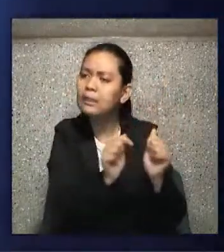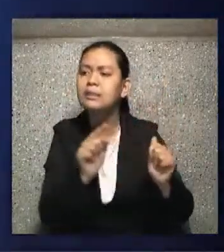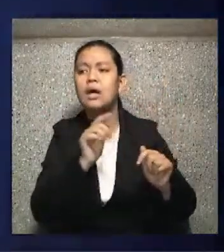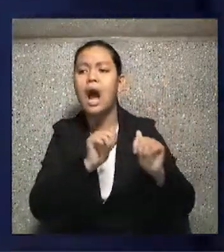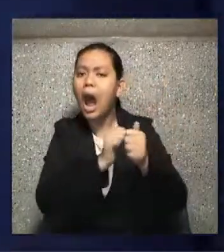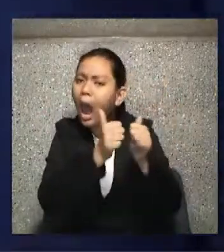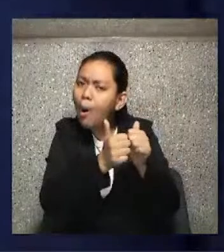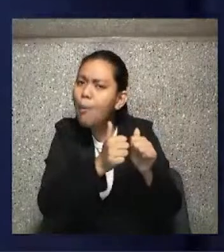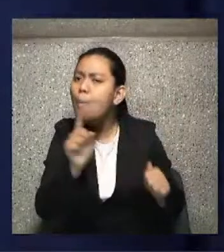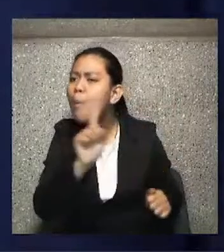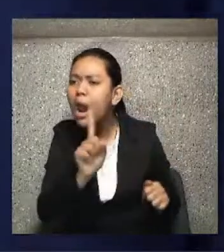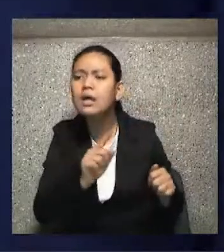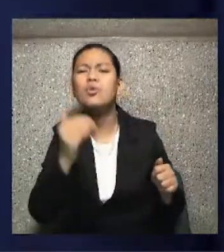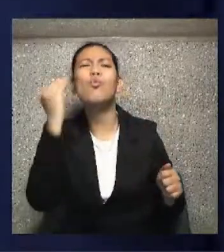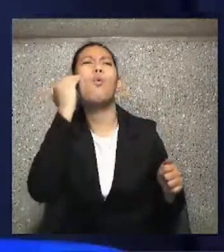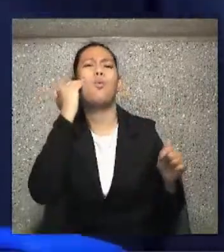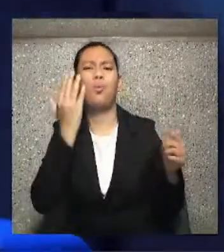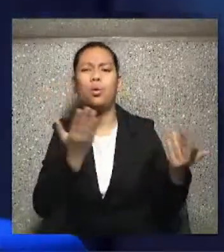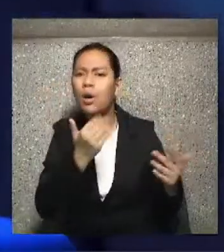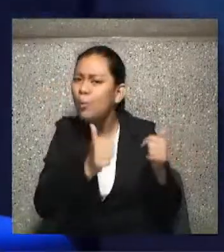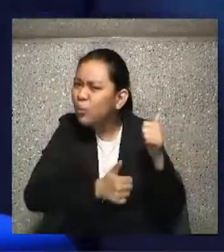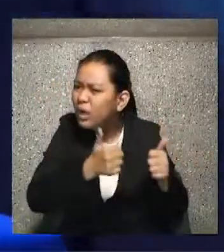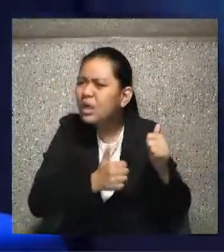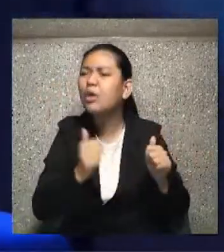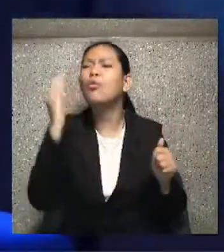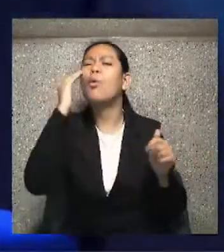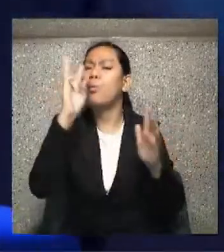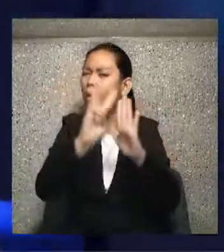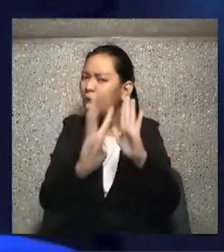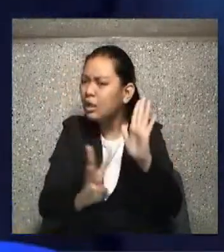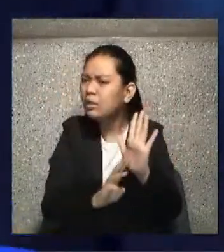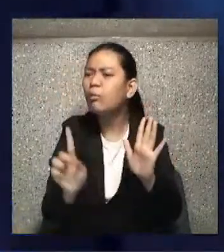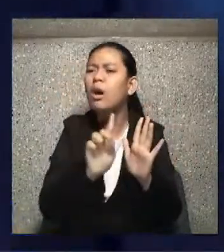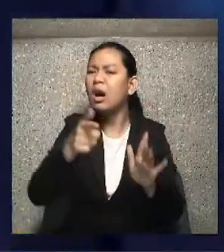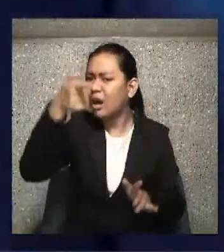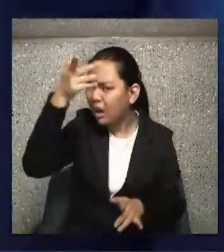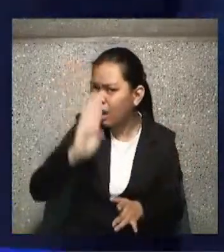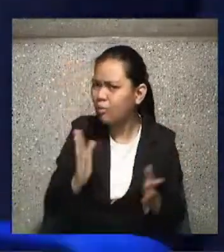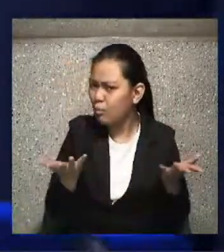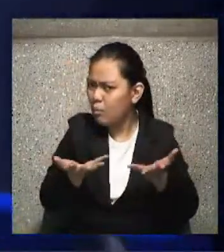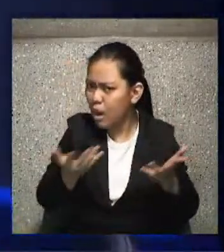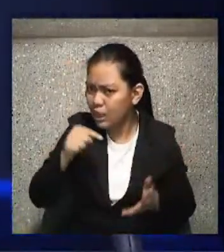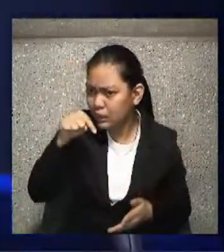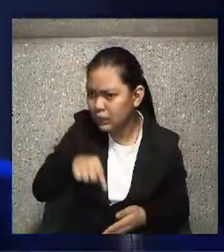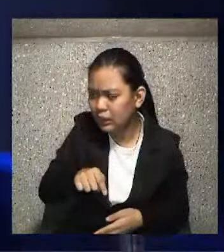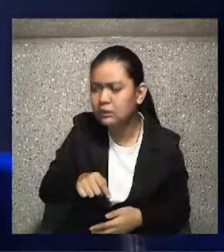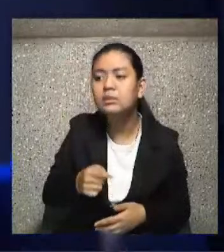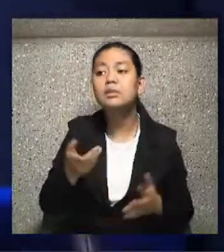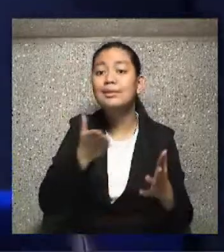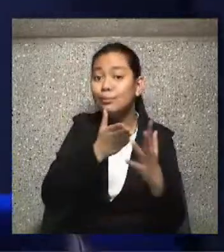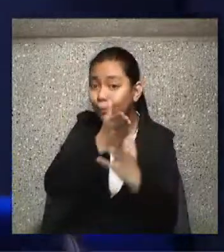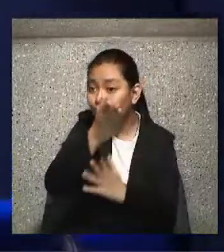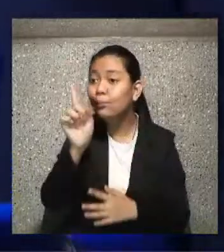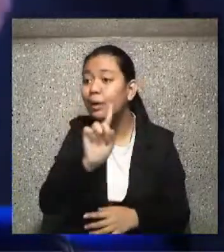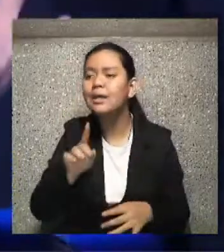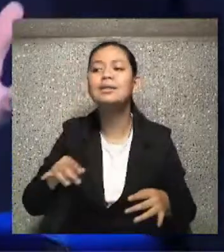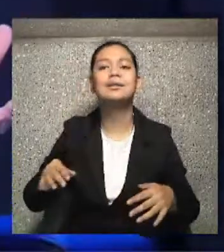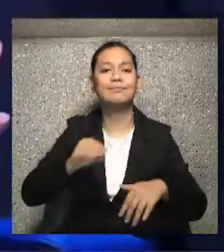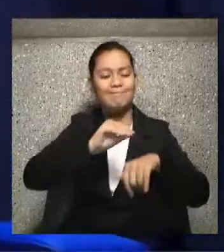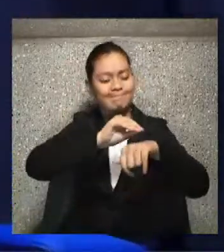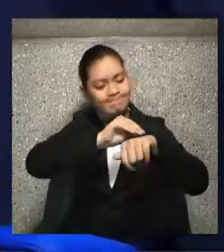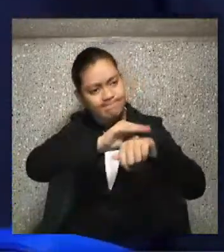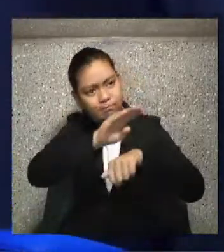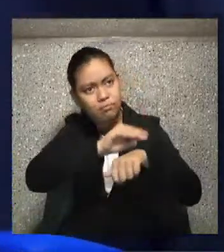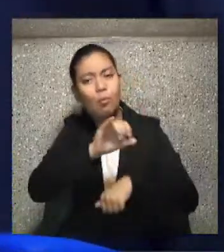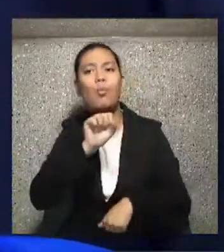will I know the will of God? You can get some help through spiritual direction, speaking